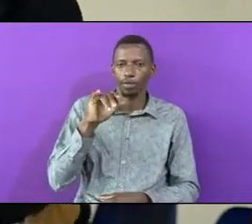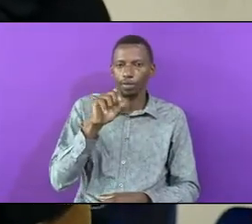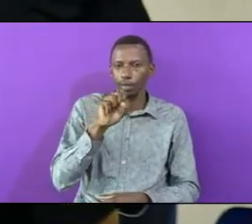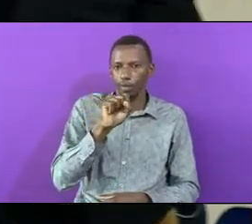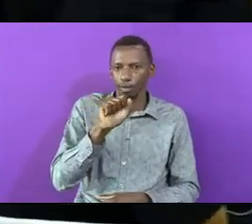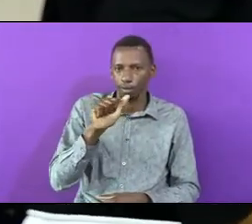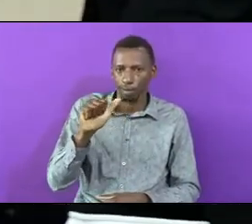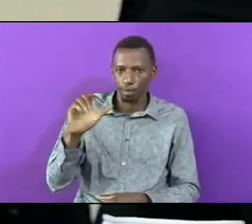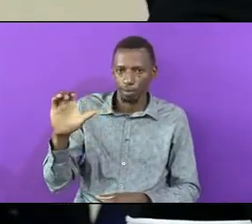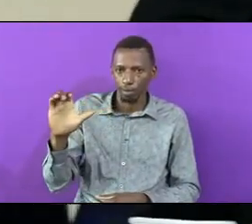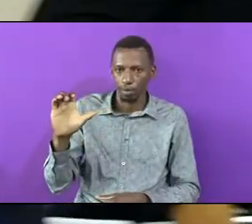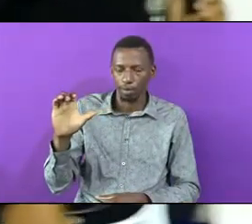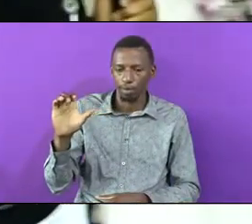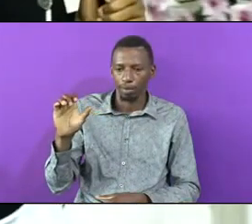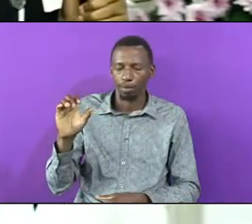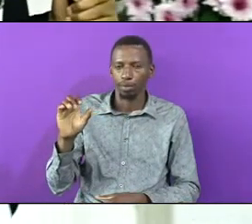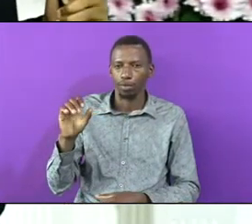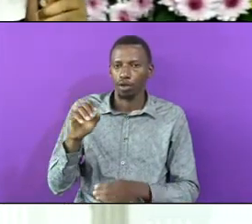No No One Men So Terror